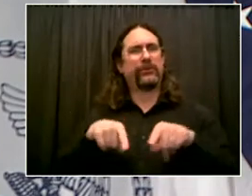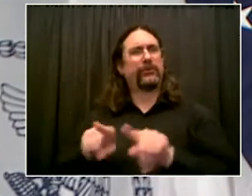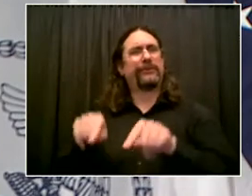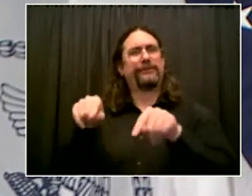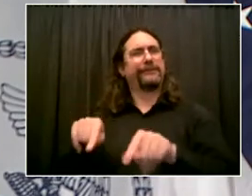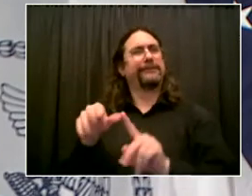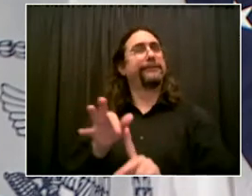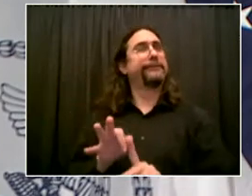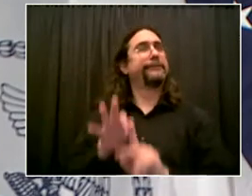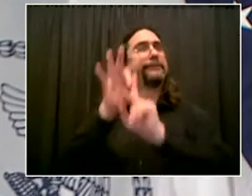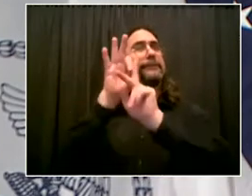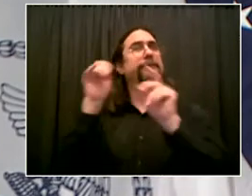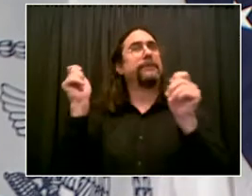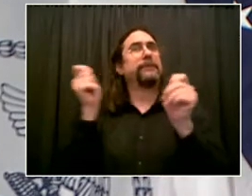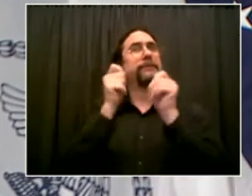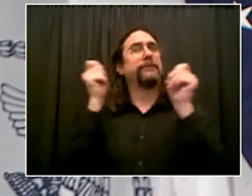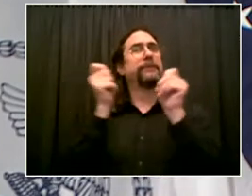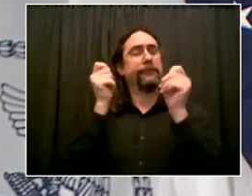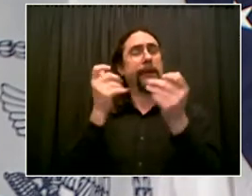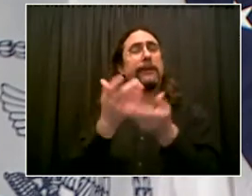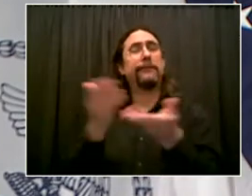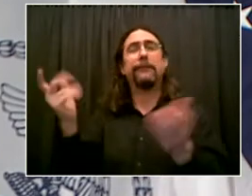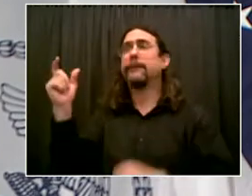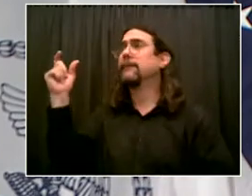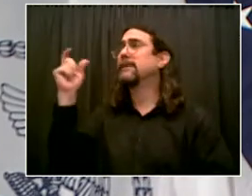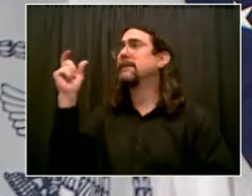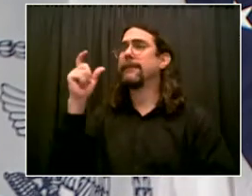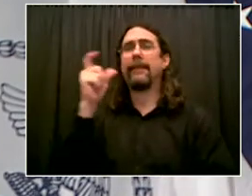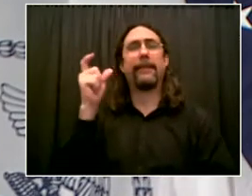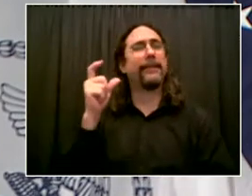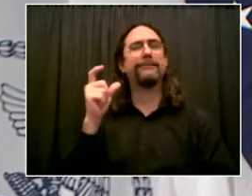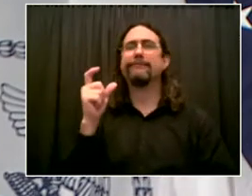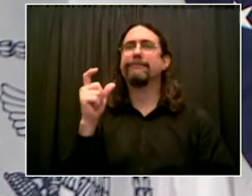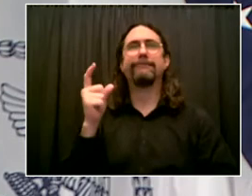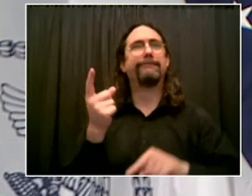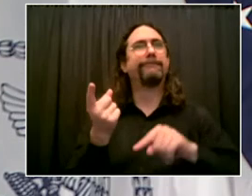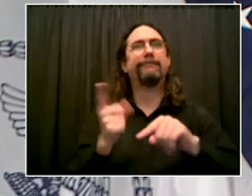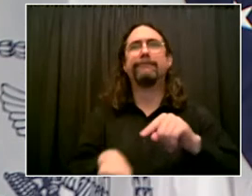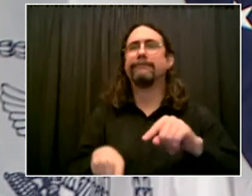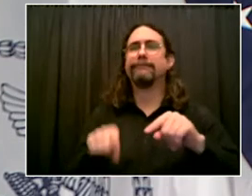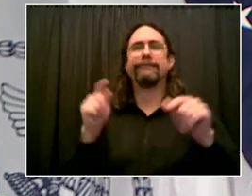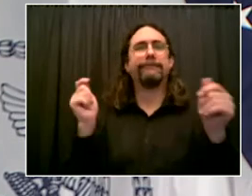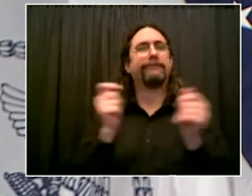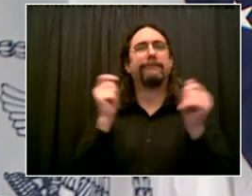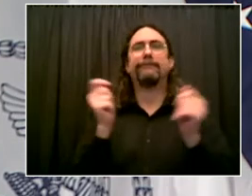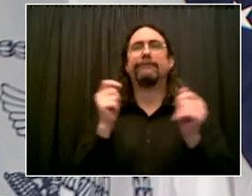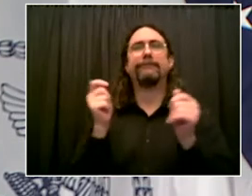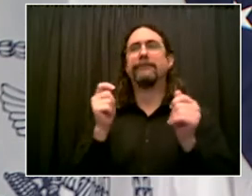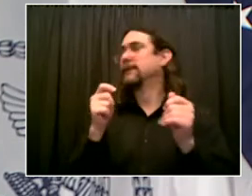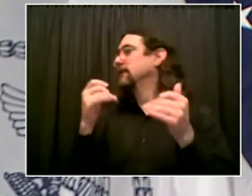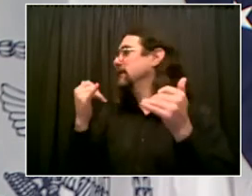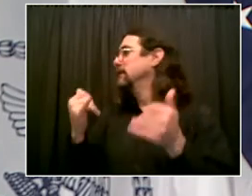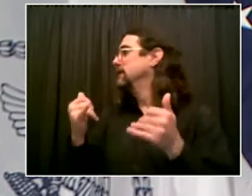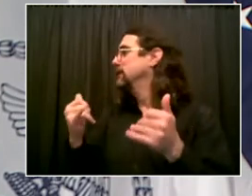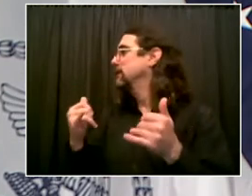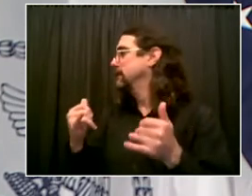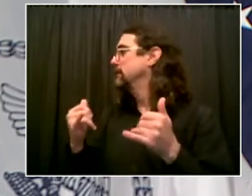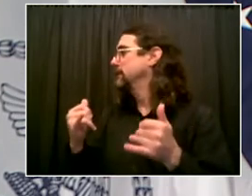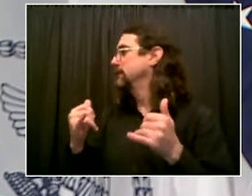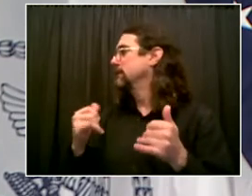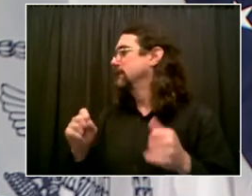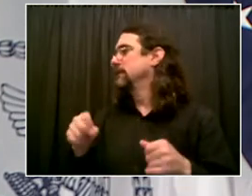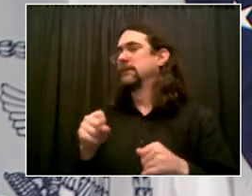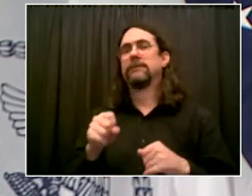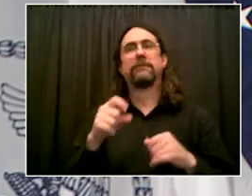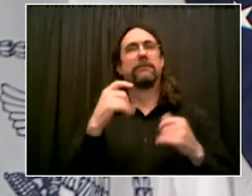the, uh, guidelines, CDC guidelines, city guidelines, do you have any message for them? Yes. Um, I first want to